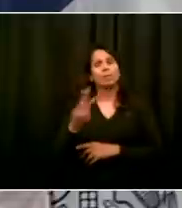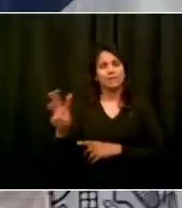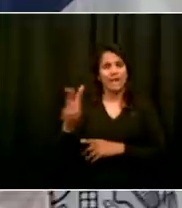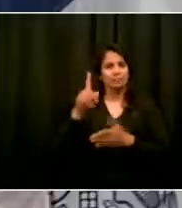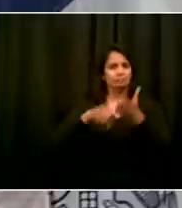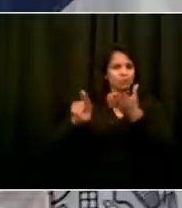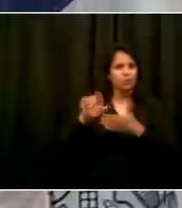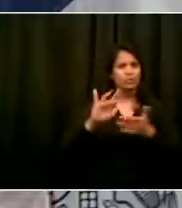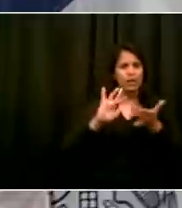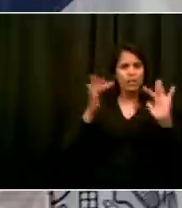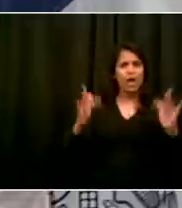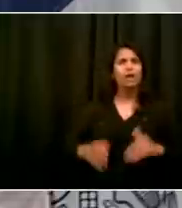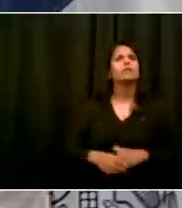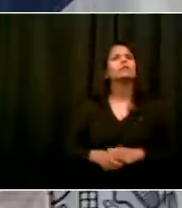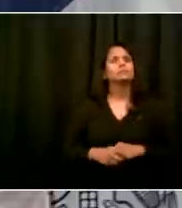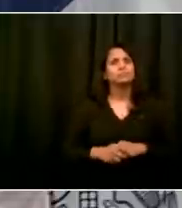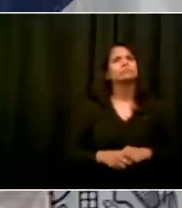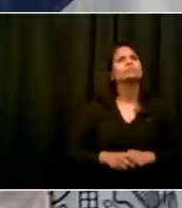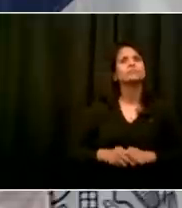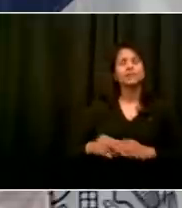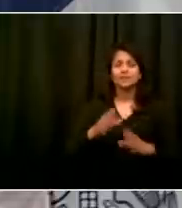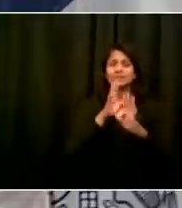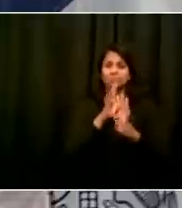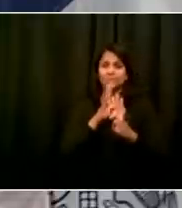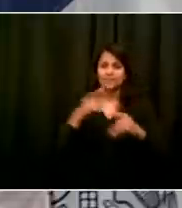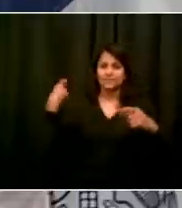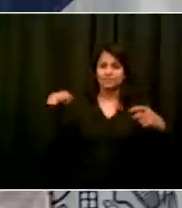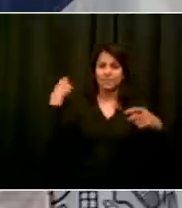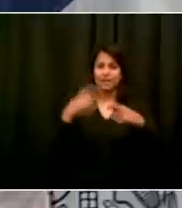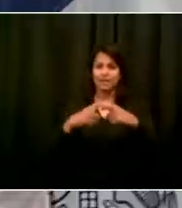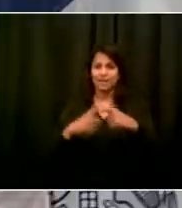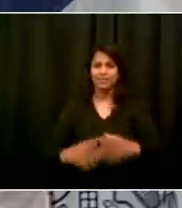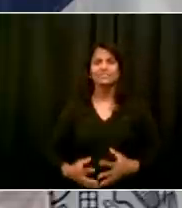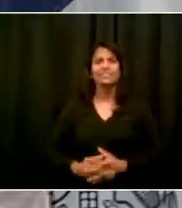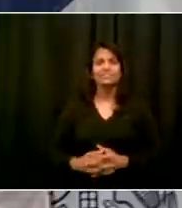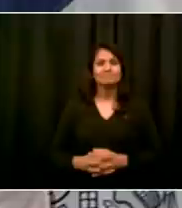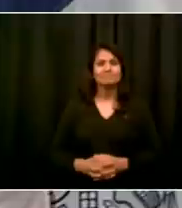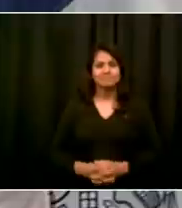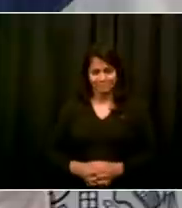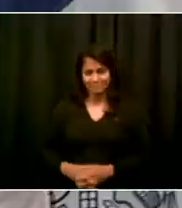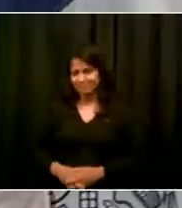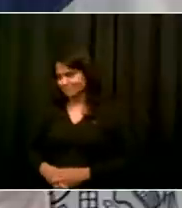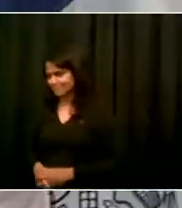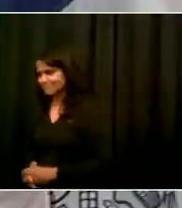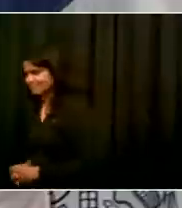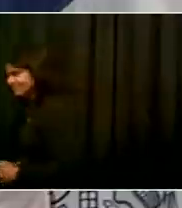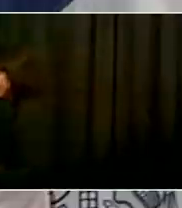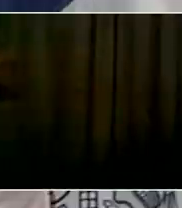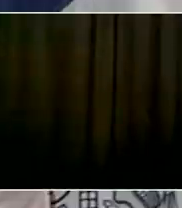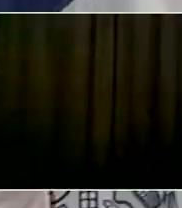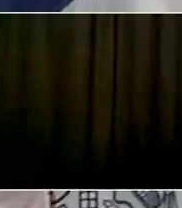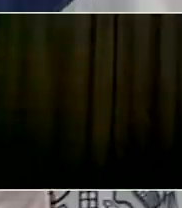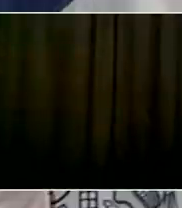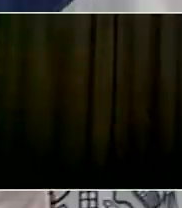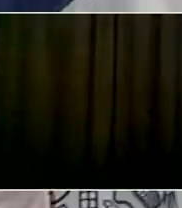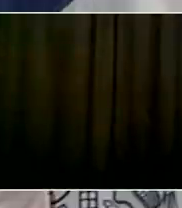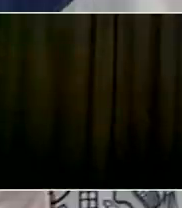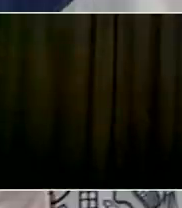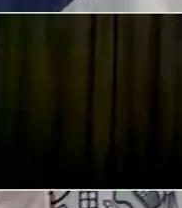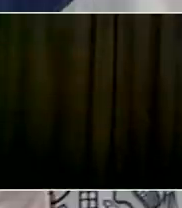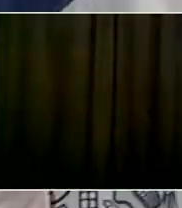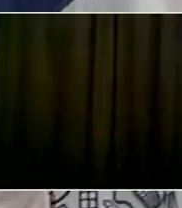Today, we announced that we can eat within the restaurants of the city of New York.